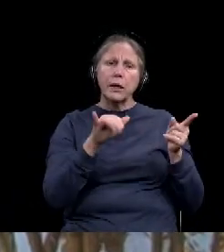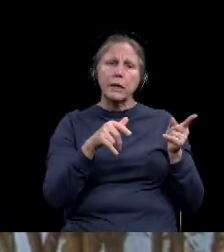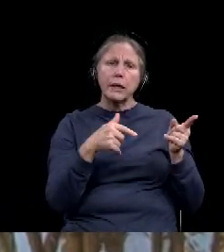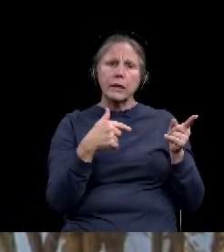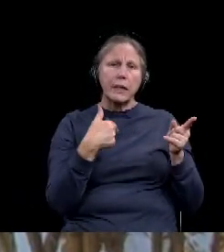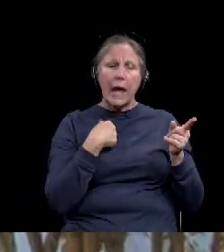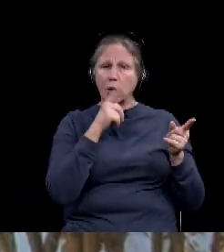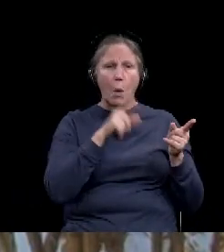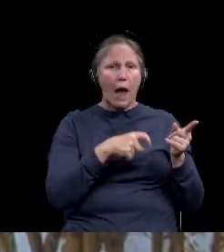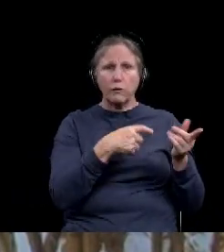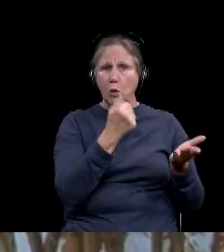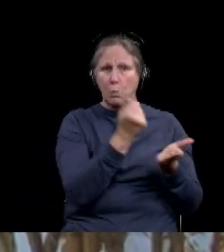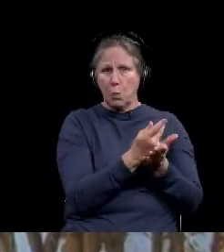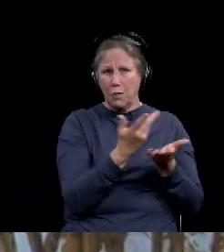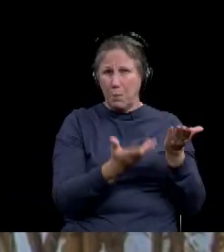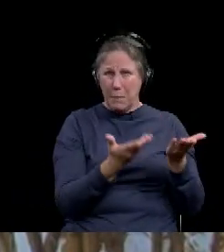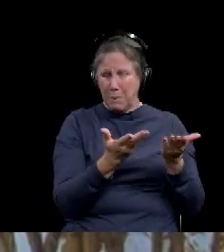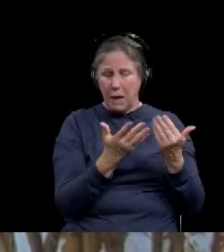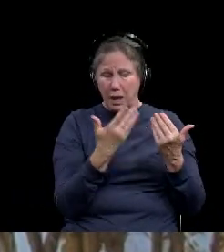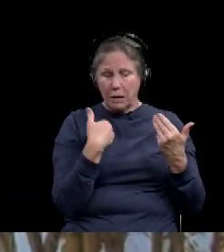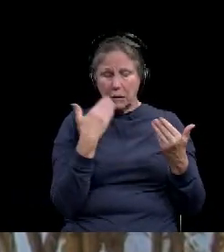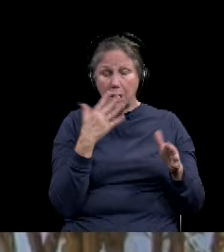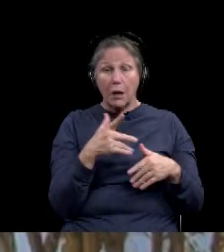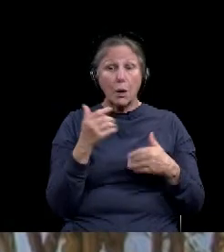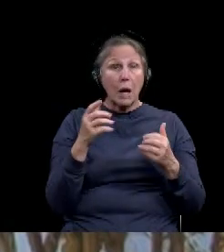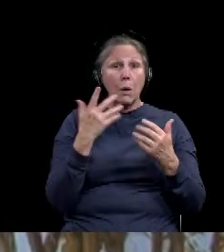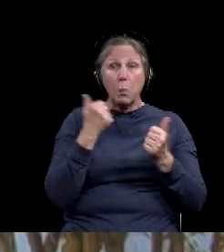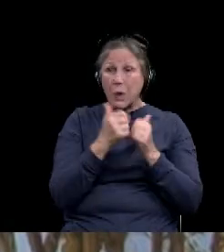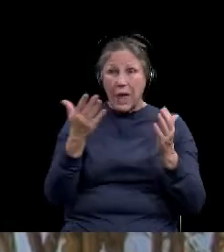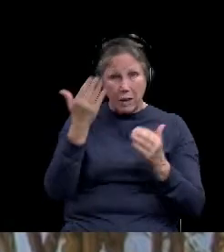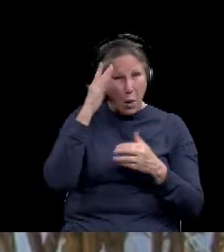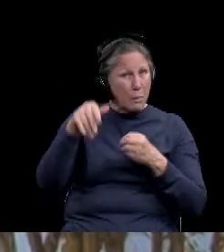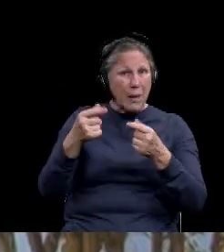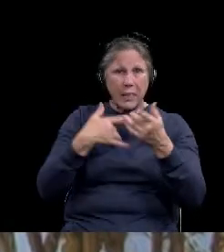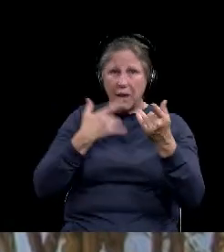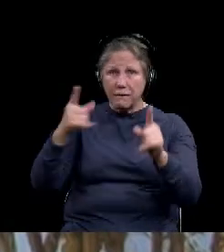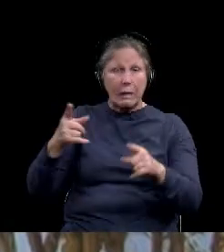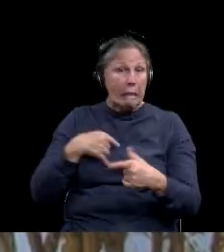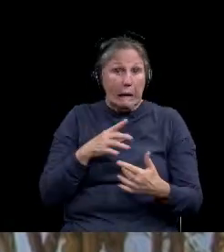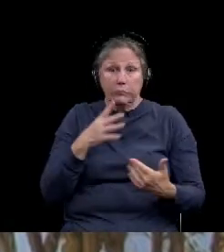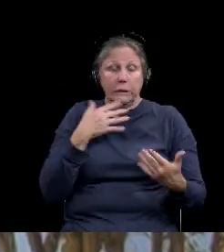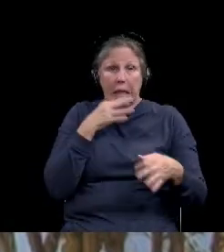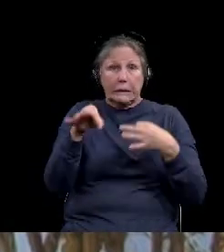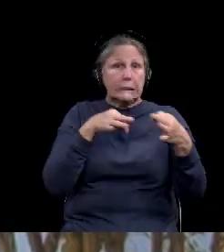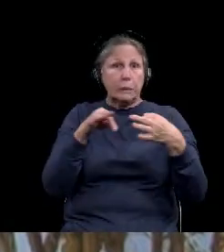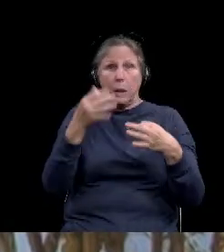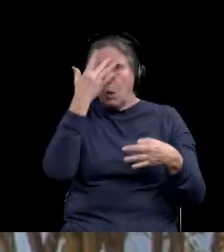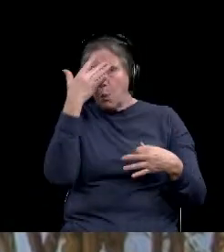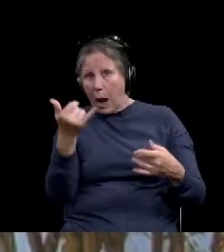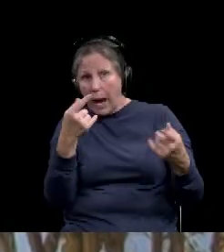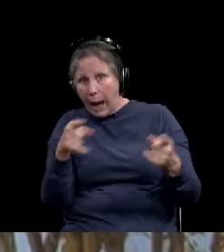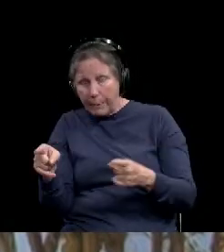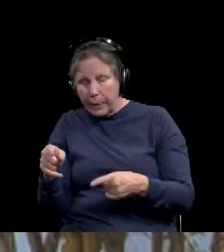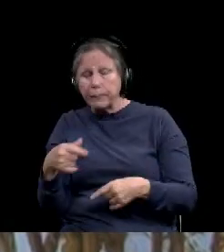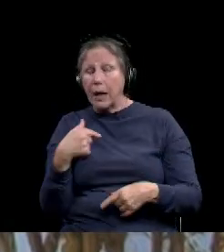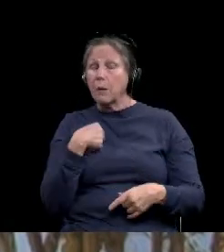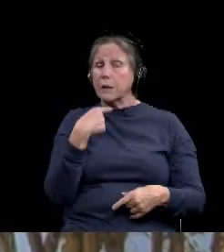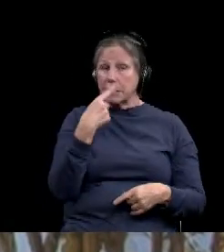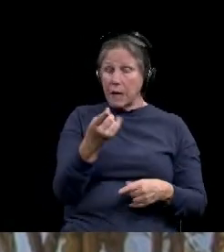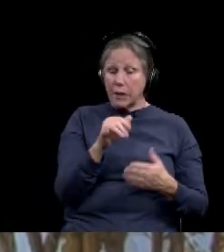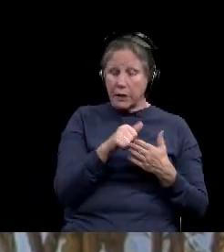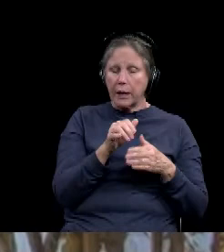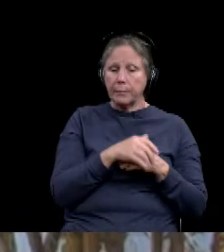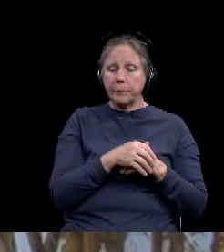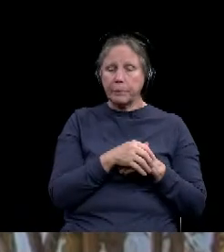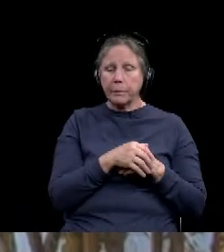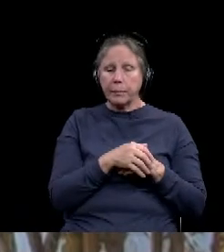me having to, uh, give that approval. So without knowing more about it, I really can't, can't speak to it anymore. Um, I will say that we